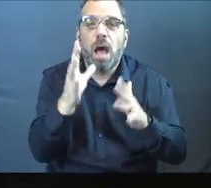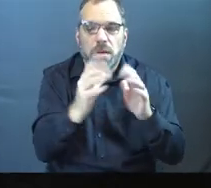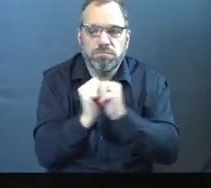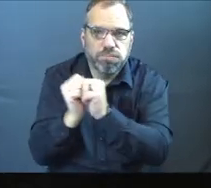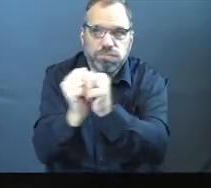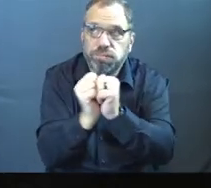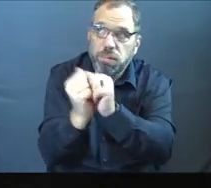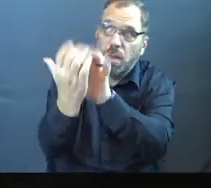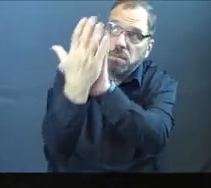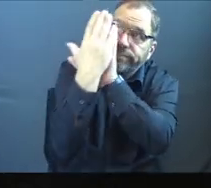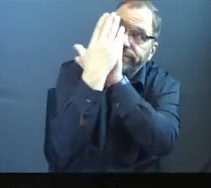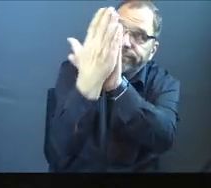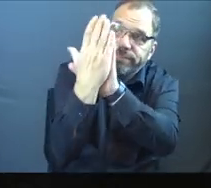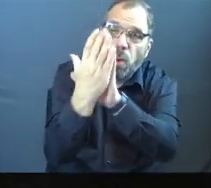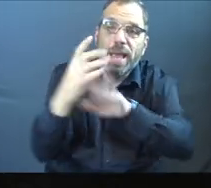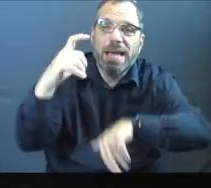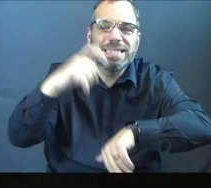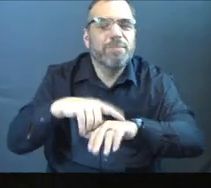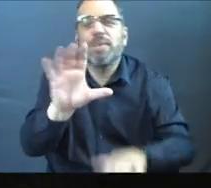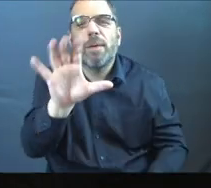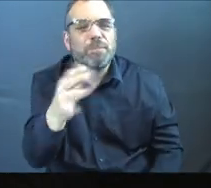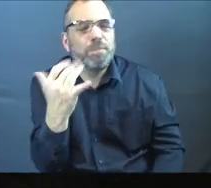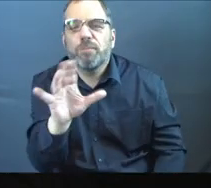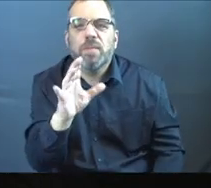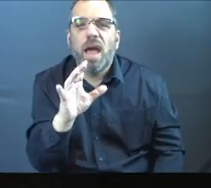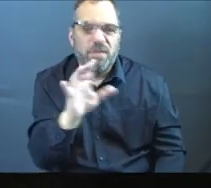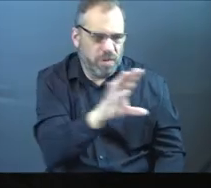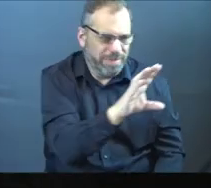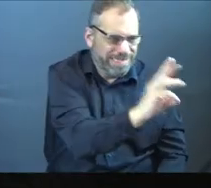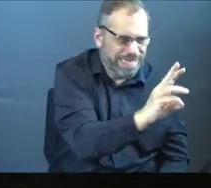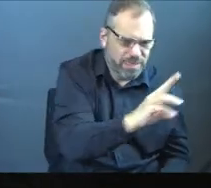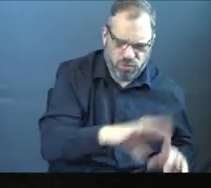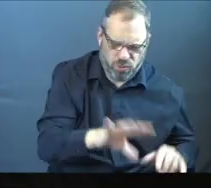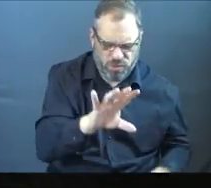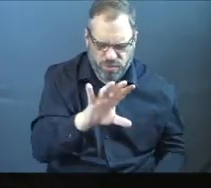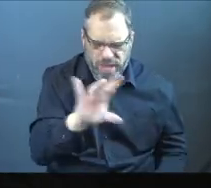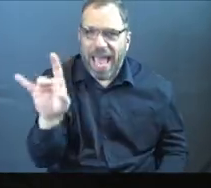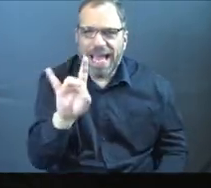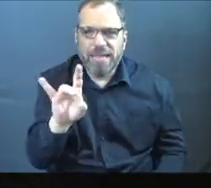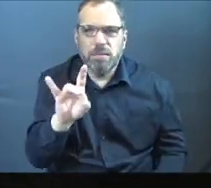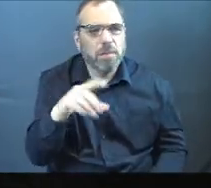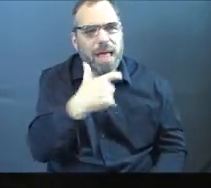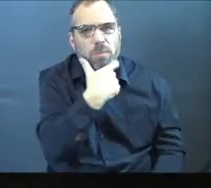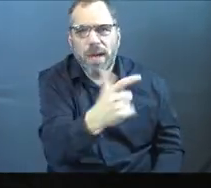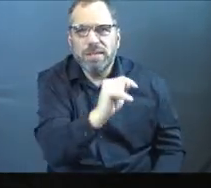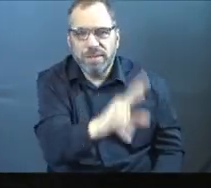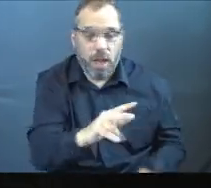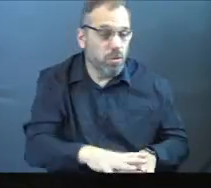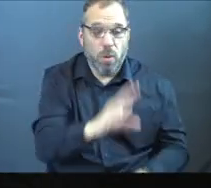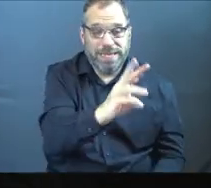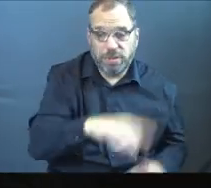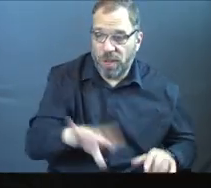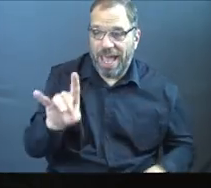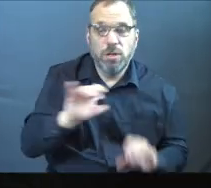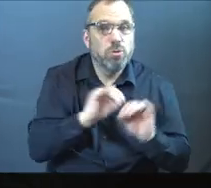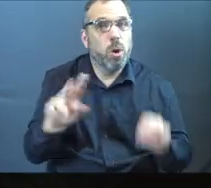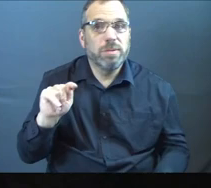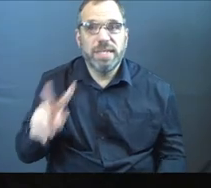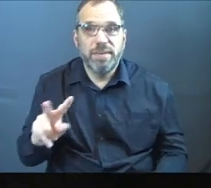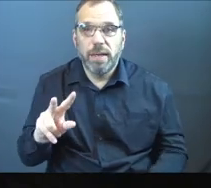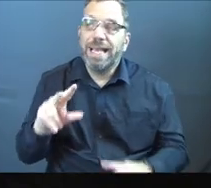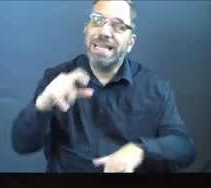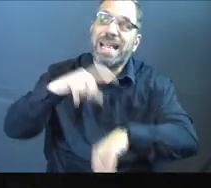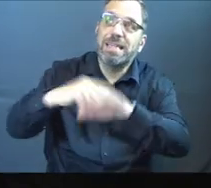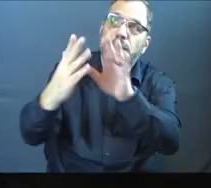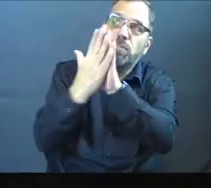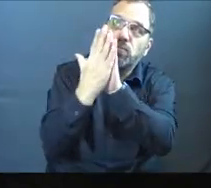together with the Lord. We set aside. I'm not at this time from 6 to 8 p.m. I usually watch TV. From 6 to 8, there's no TV. There's time